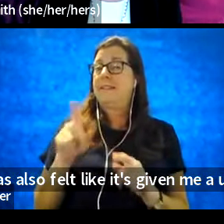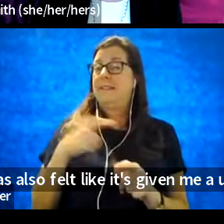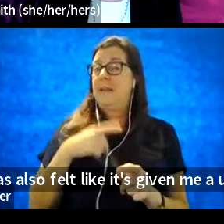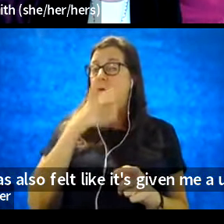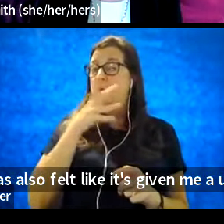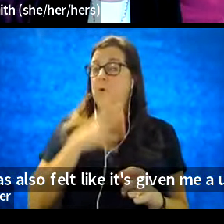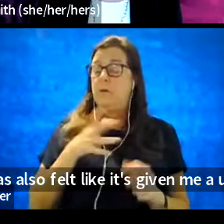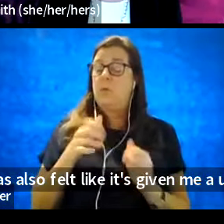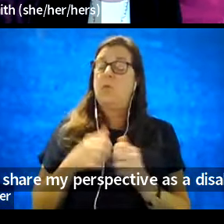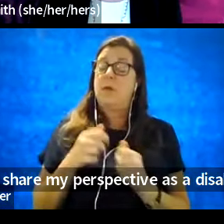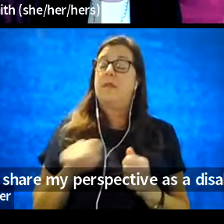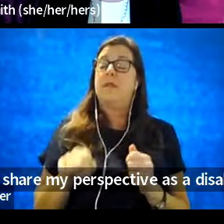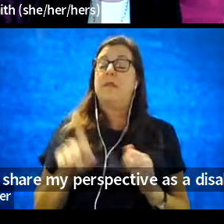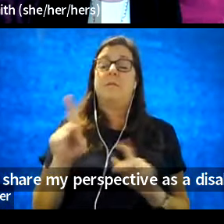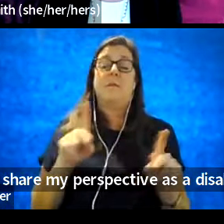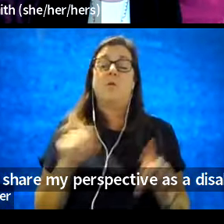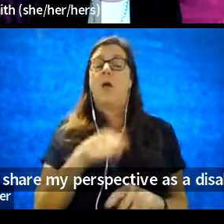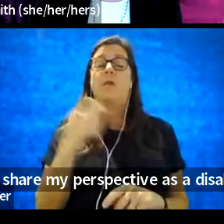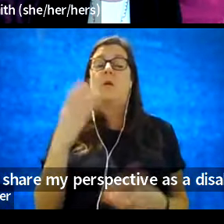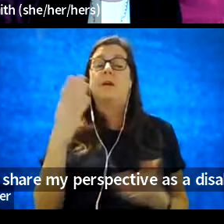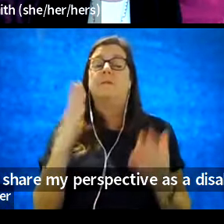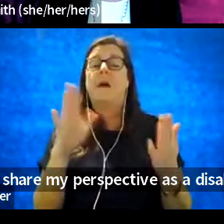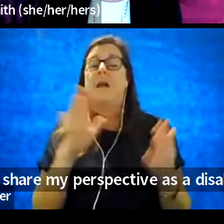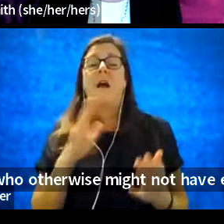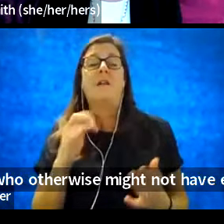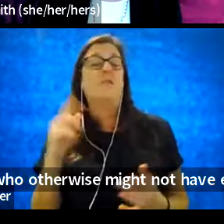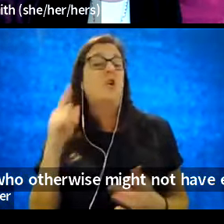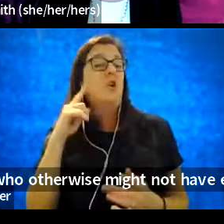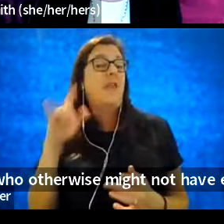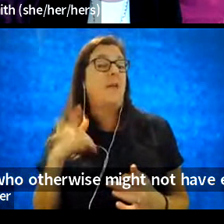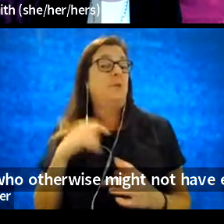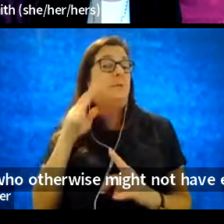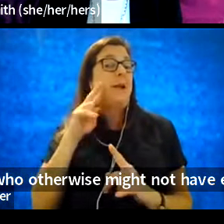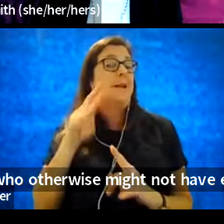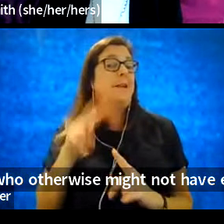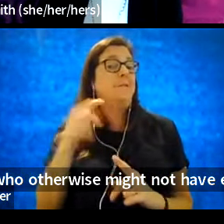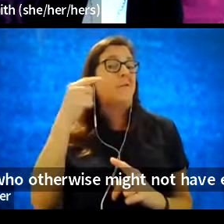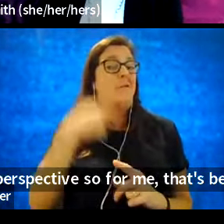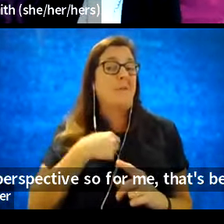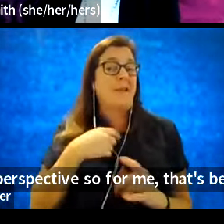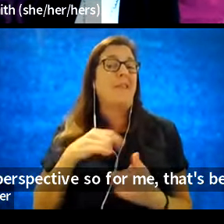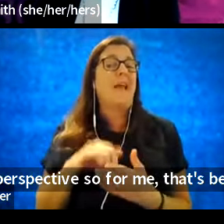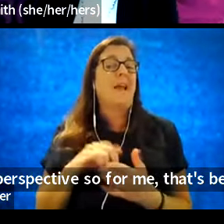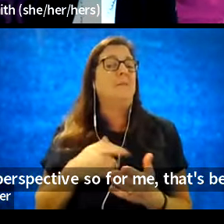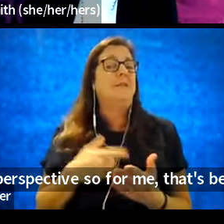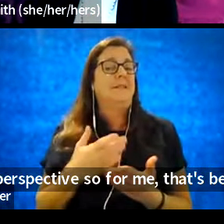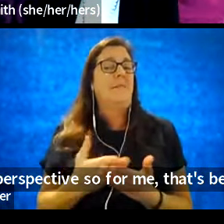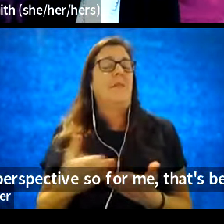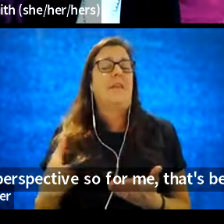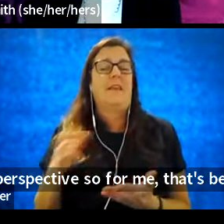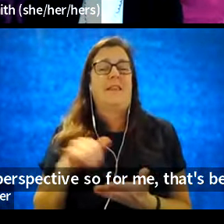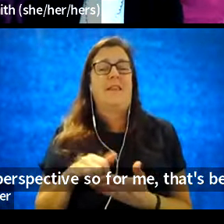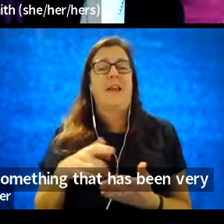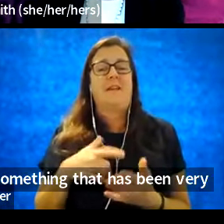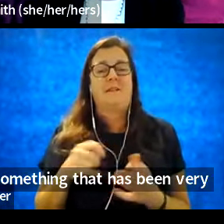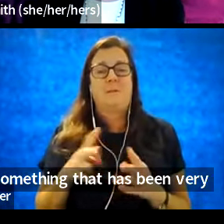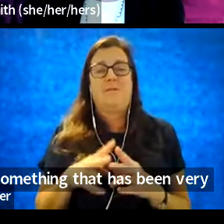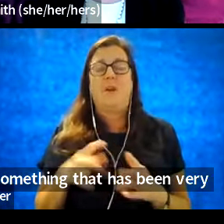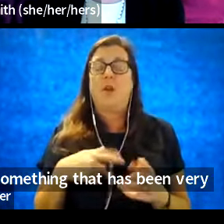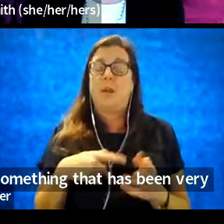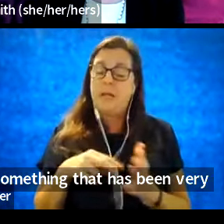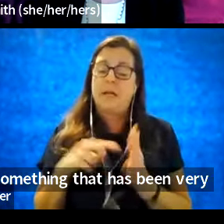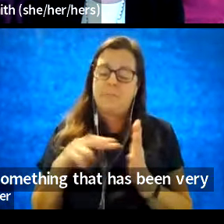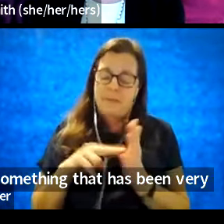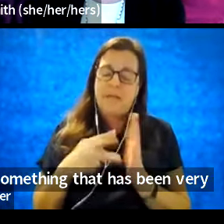with people who otherwise might not have ever heard that perspective. So for me, that's been something that has been very meaningful